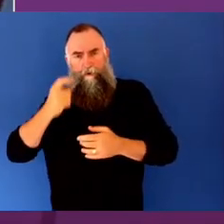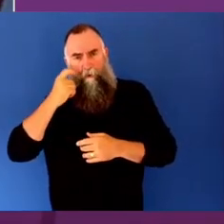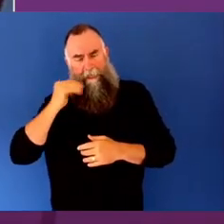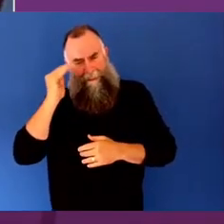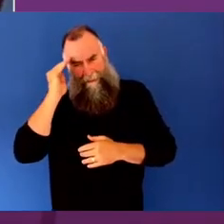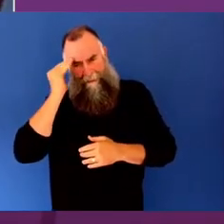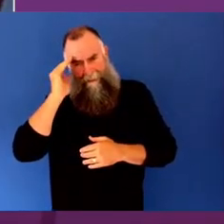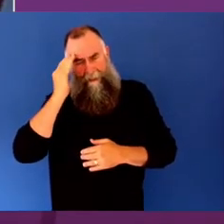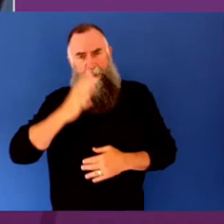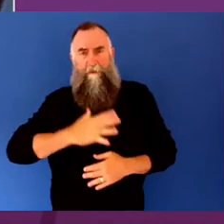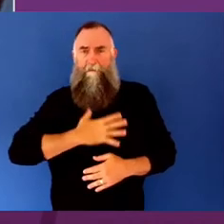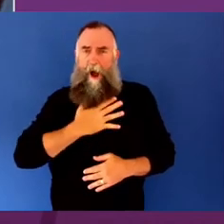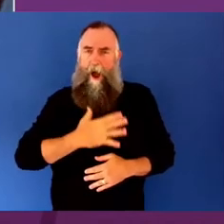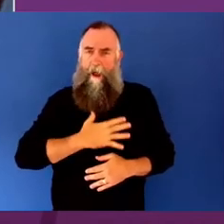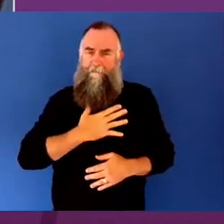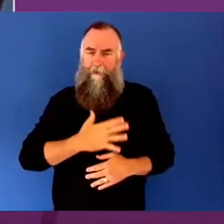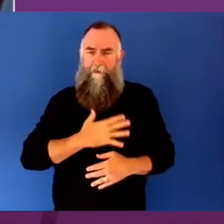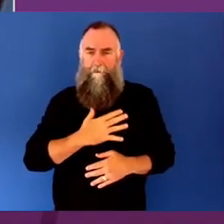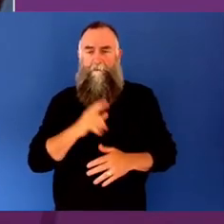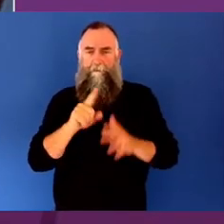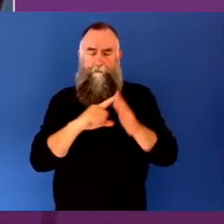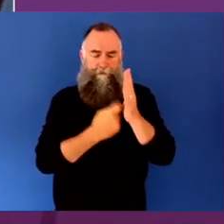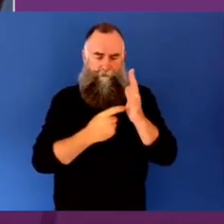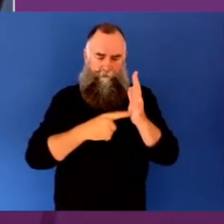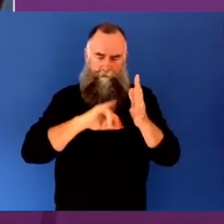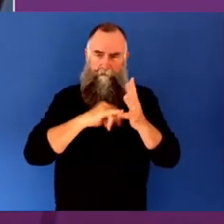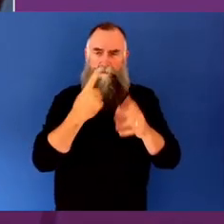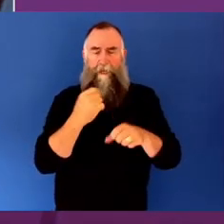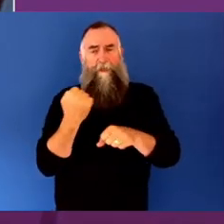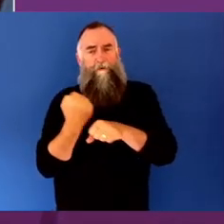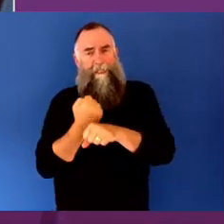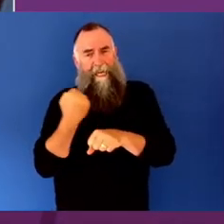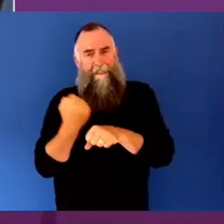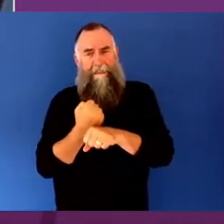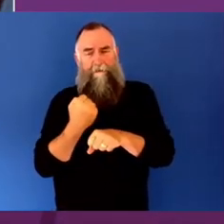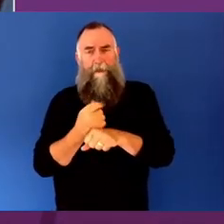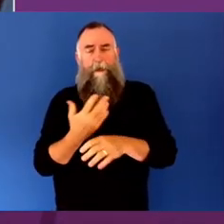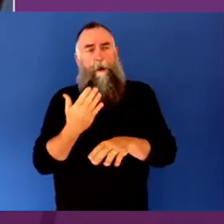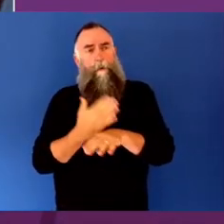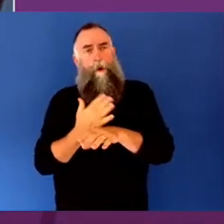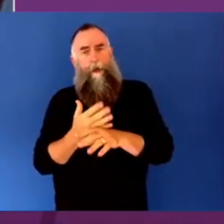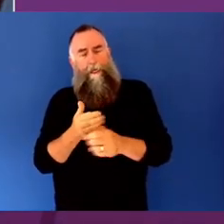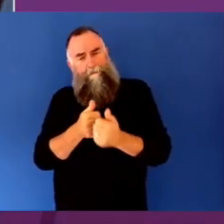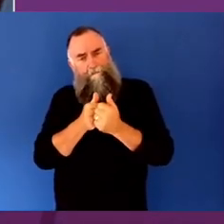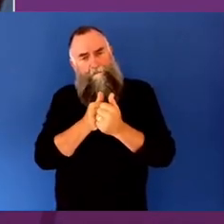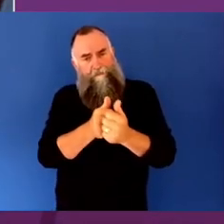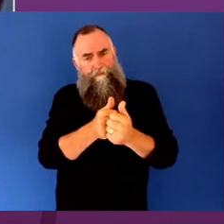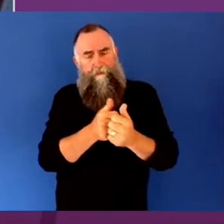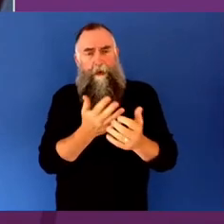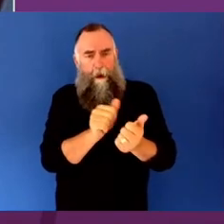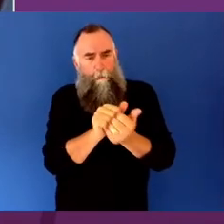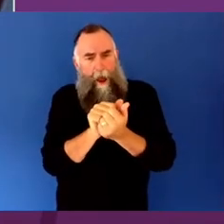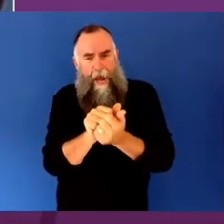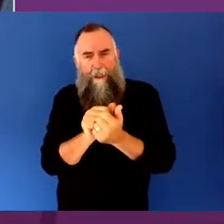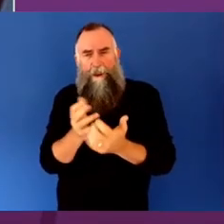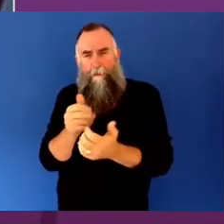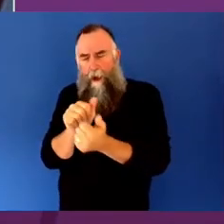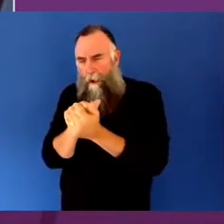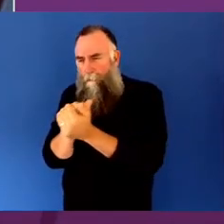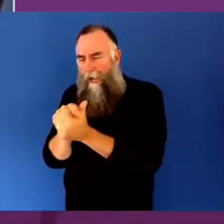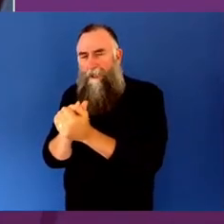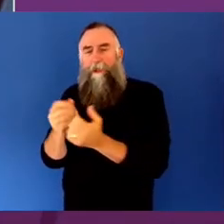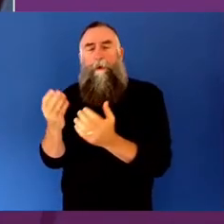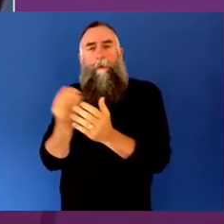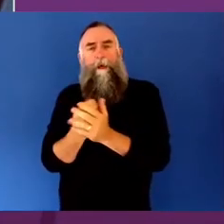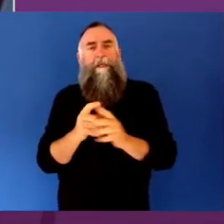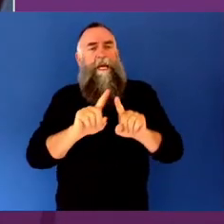creativity, partnerships and collaborations with the creative industries are going to weave the very fabric and the foundations of